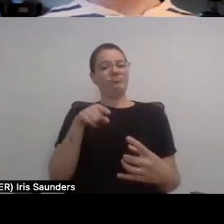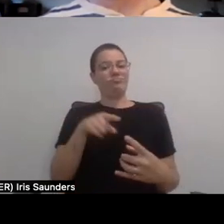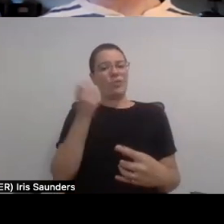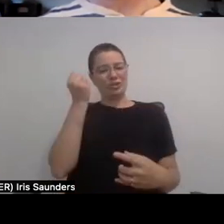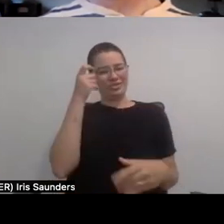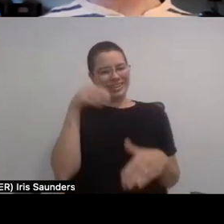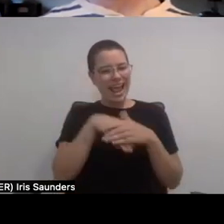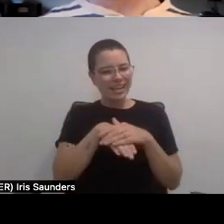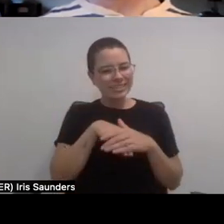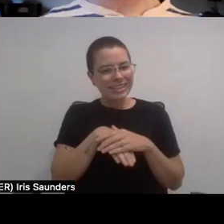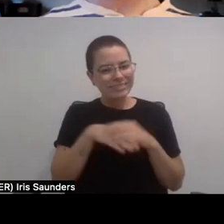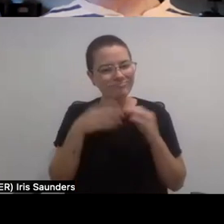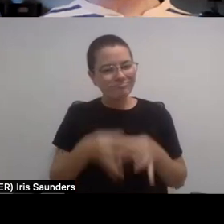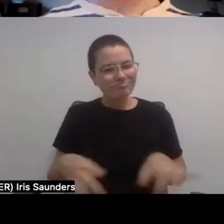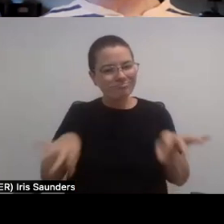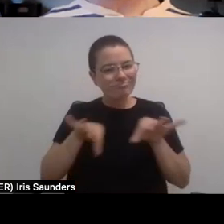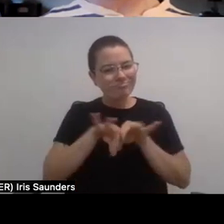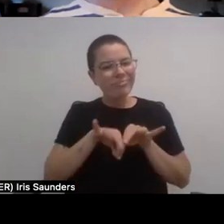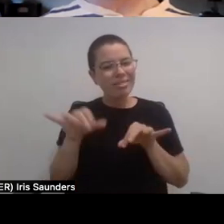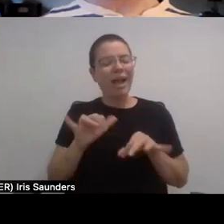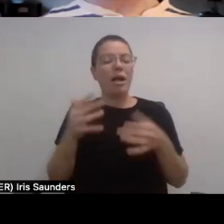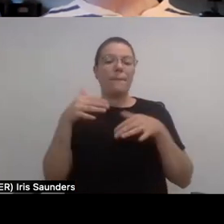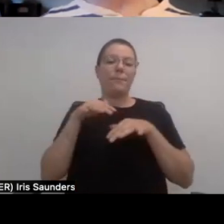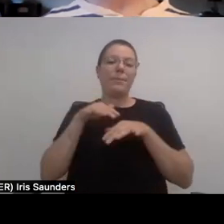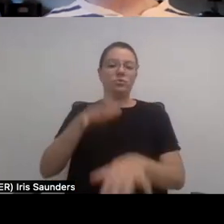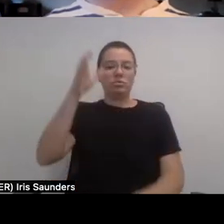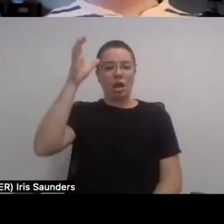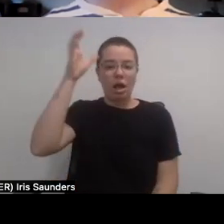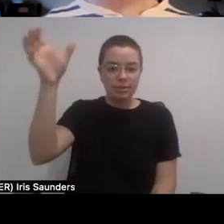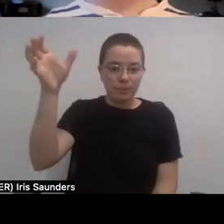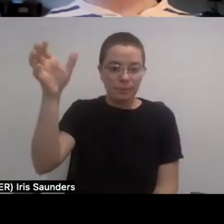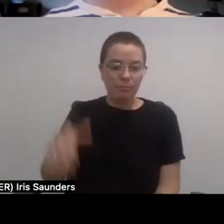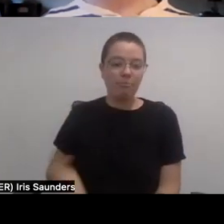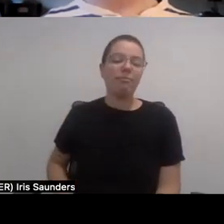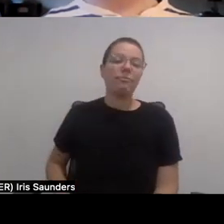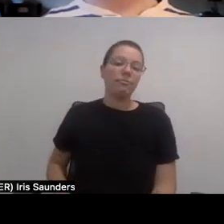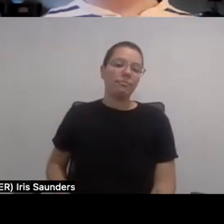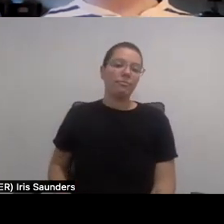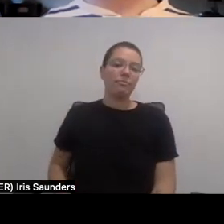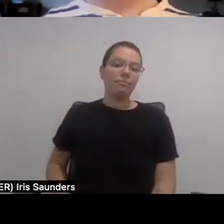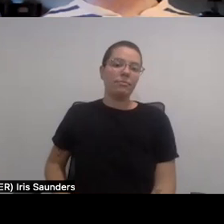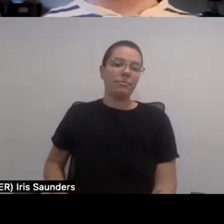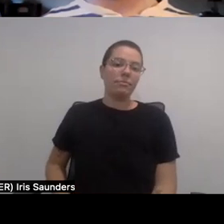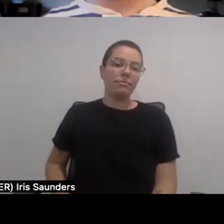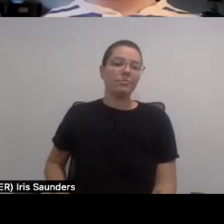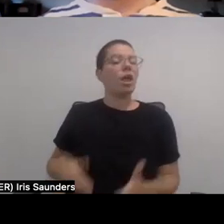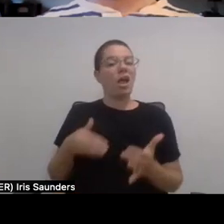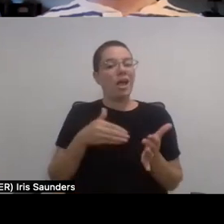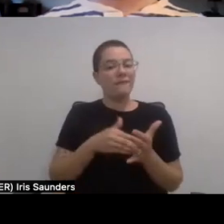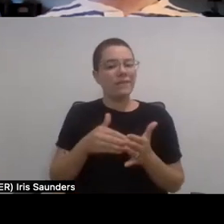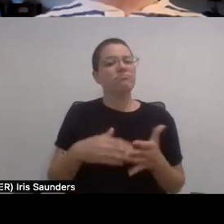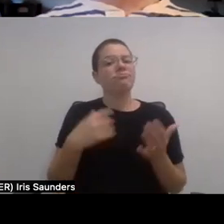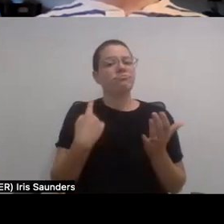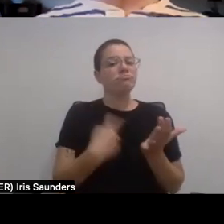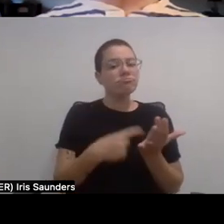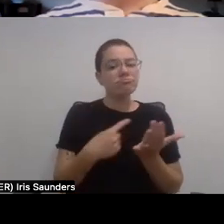needs as a mainstream concept. And so I feel like a lot of times when we talk about accommodations or